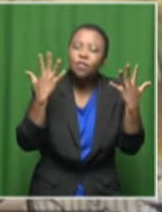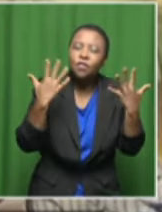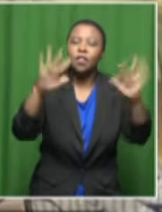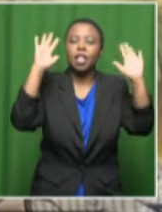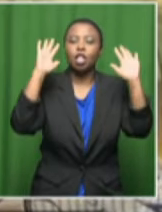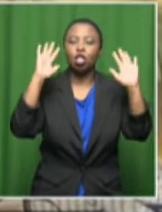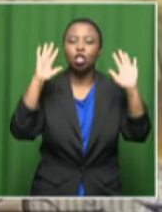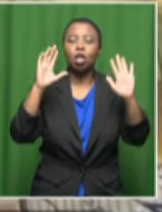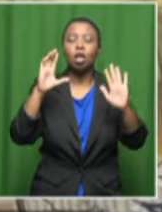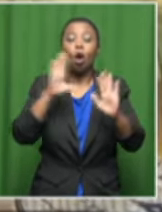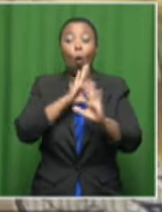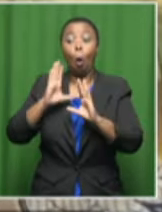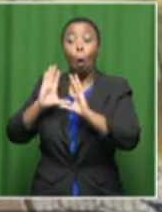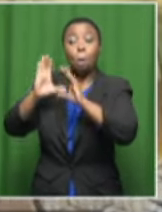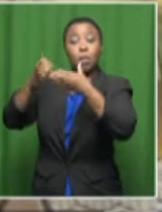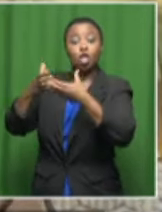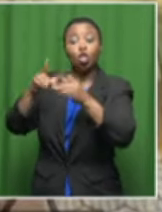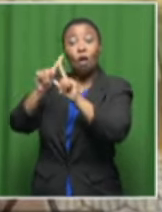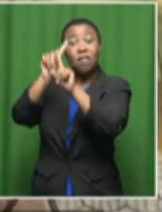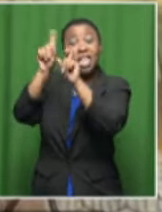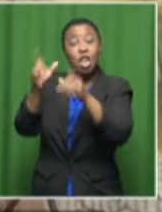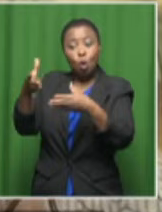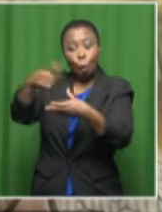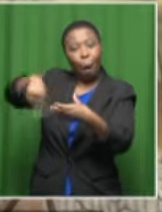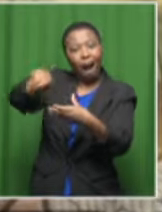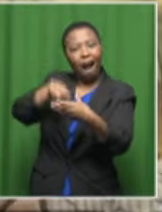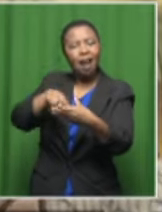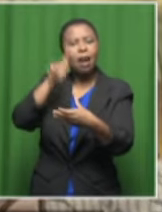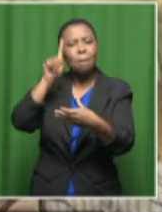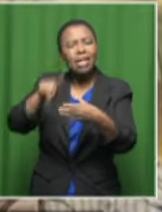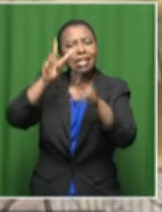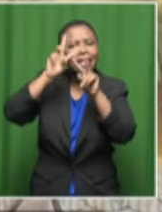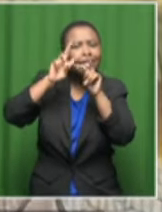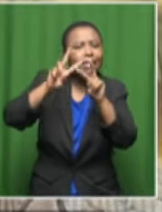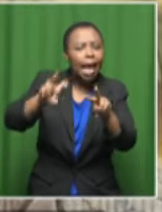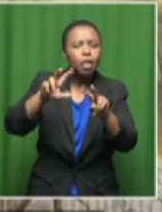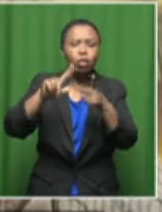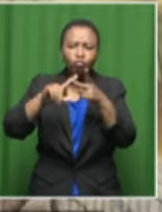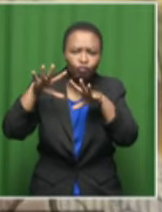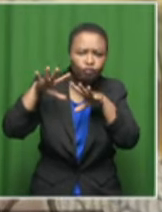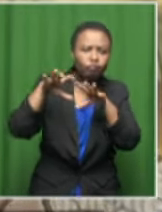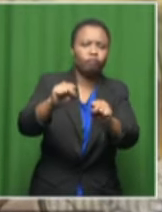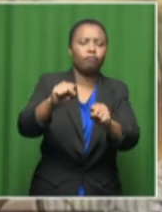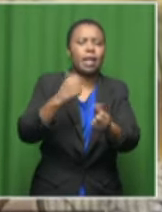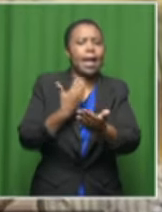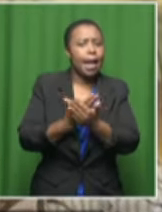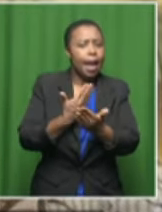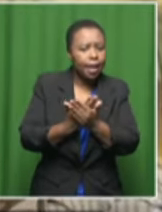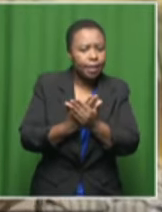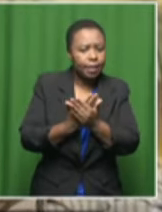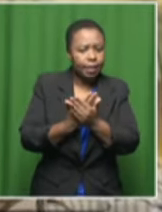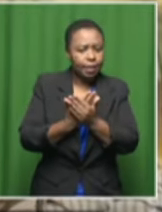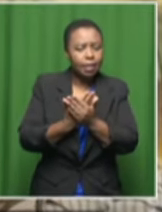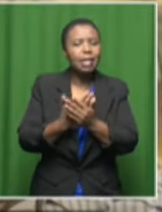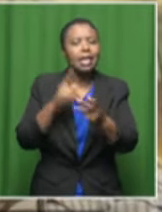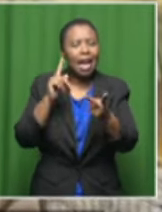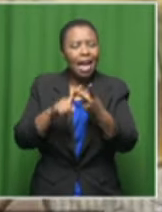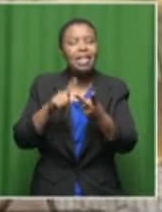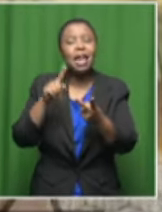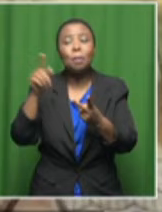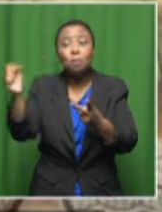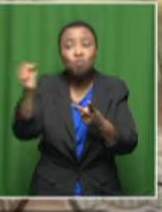commission of inquiry, which would have the powers of search and seizure, which would have the power of rapining witnesses.